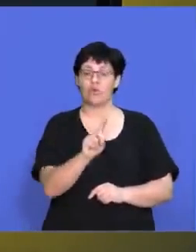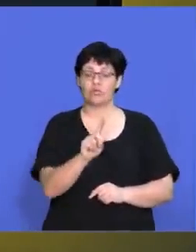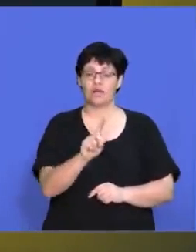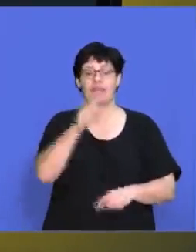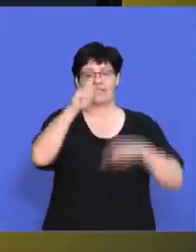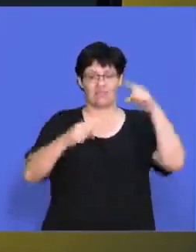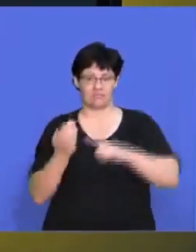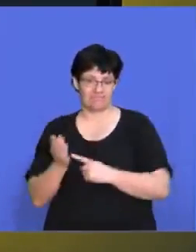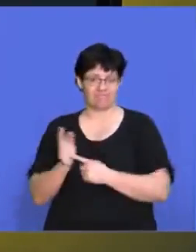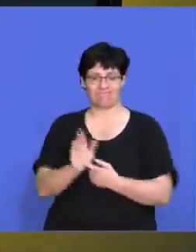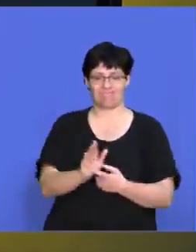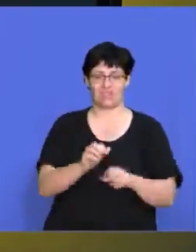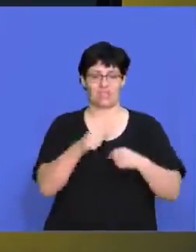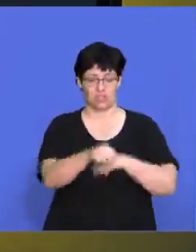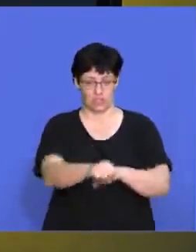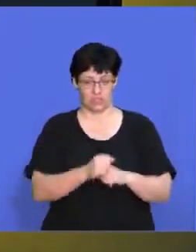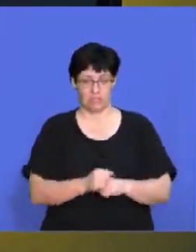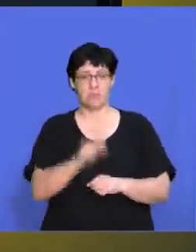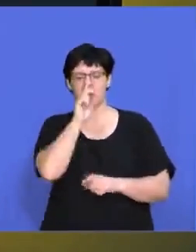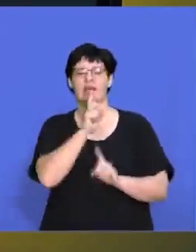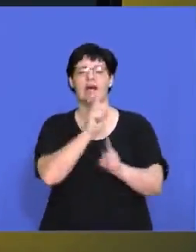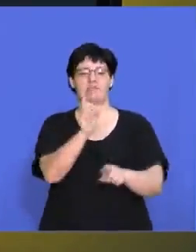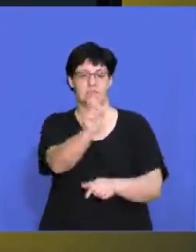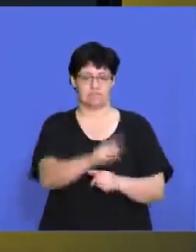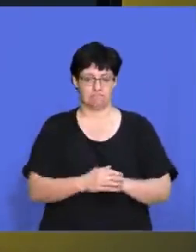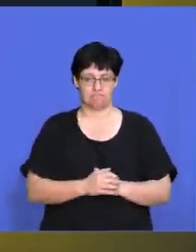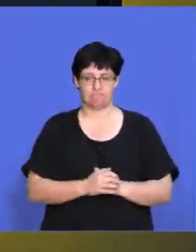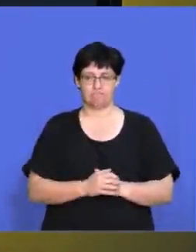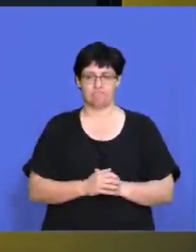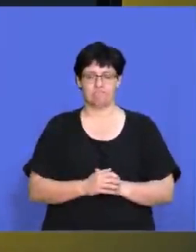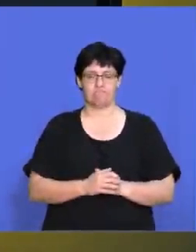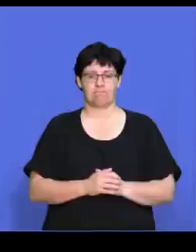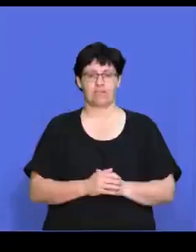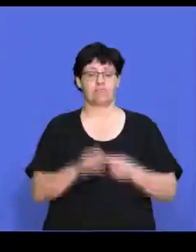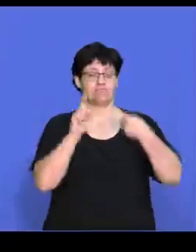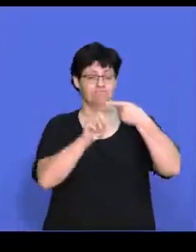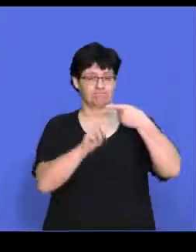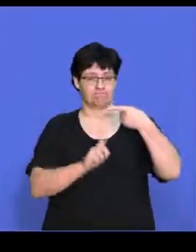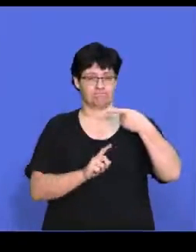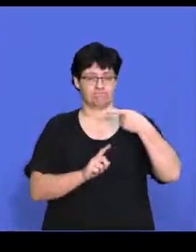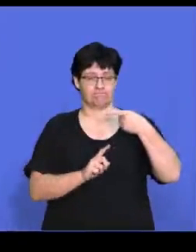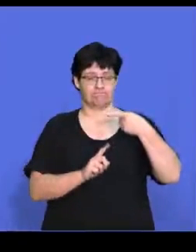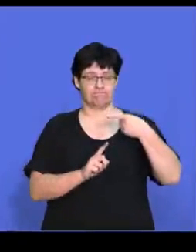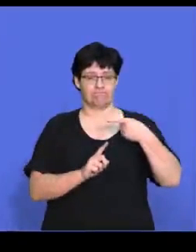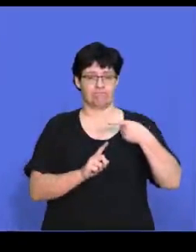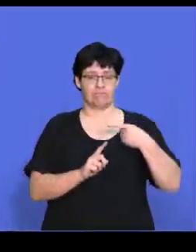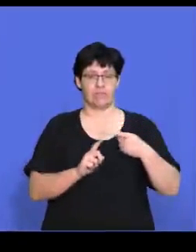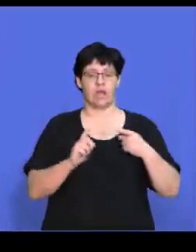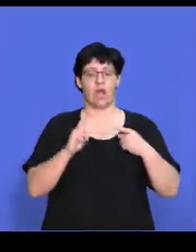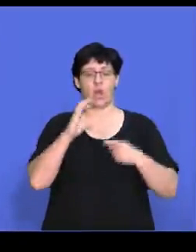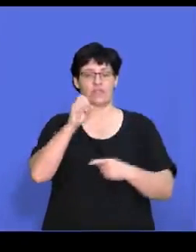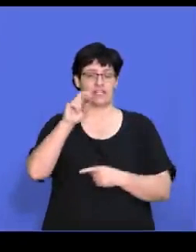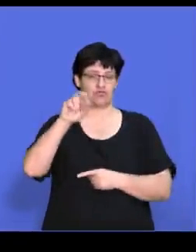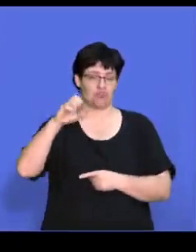asking us for our diversification strategies, so let's see what the answer is. So the first one is concentric